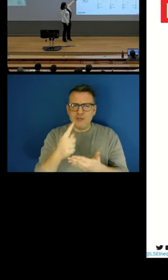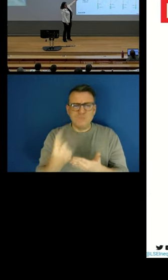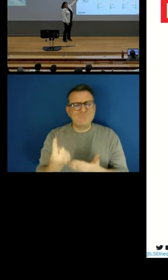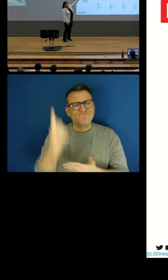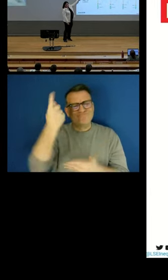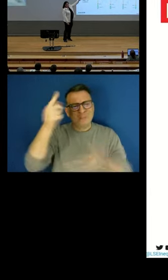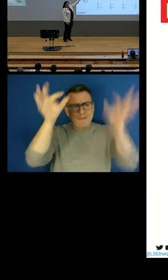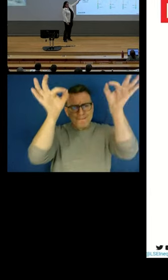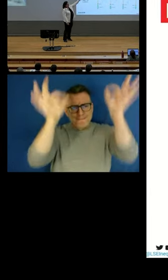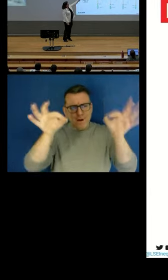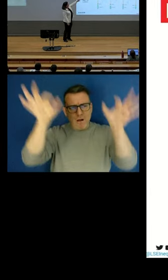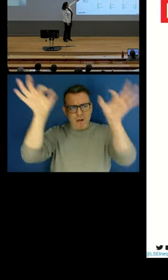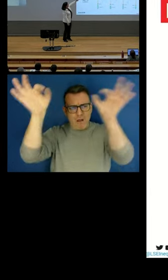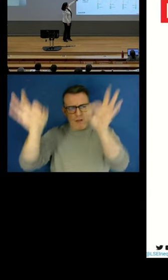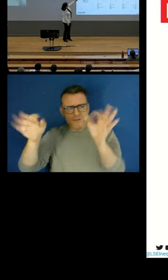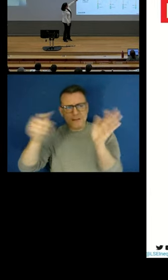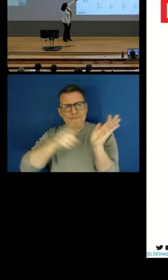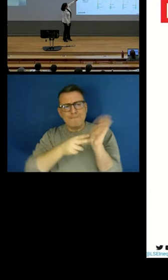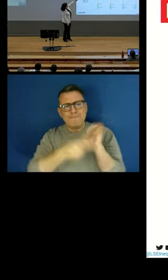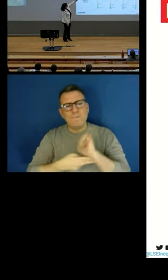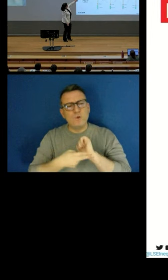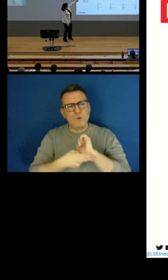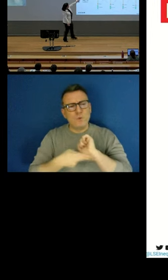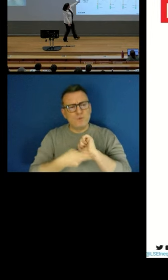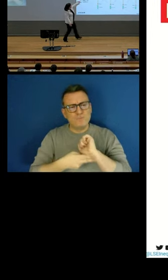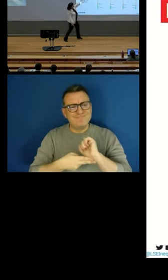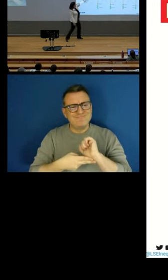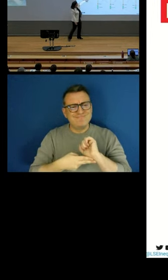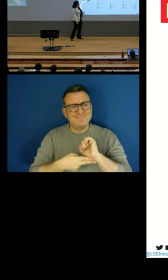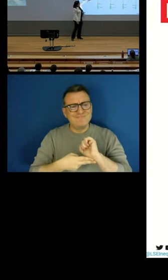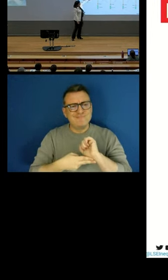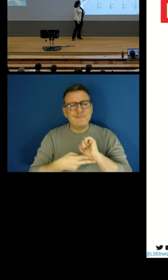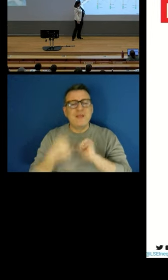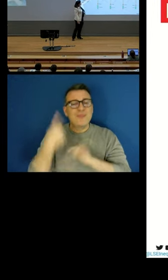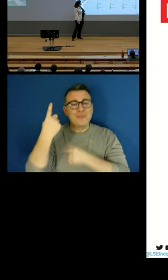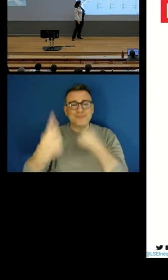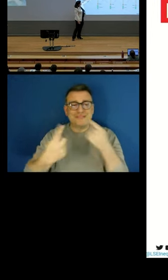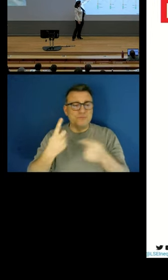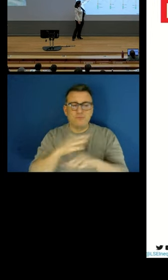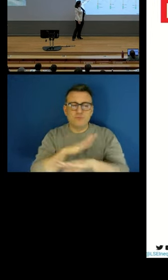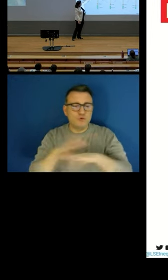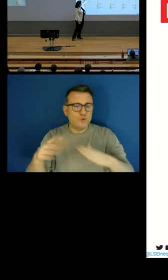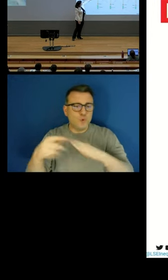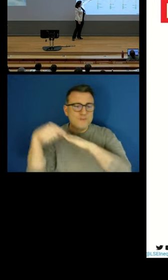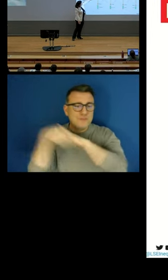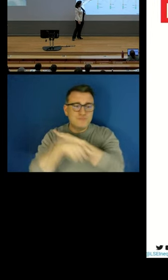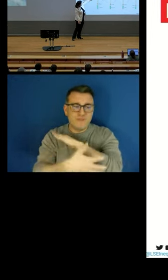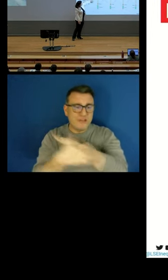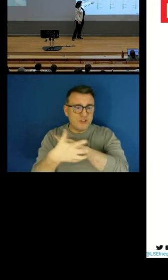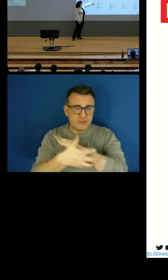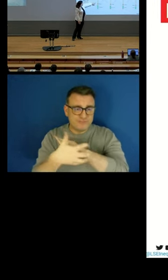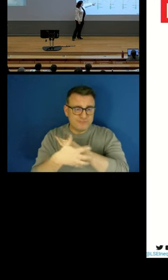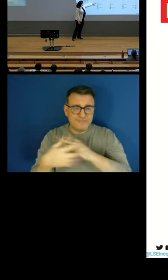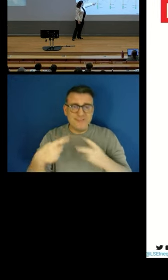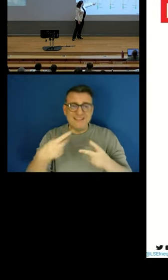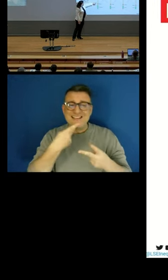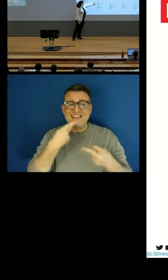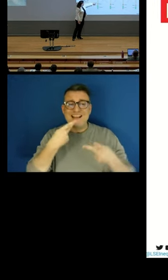those are the workers who are not deprived. The second bar is the workers who are deprived.